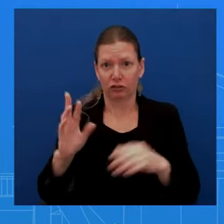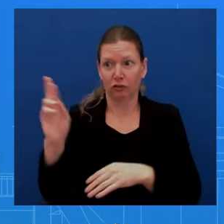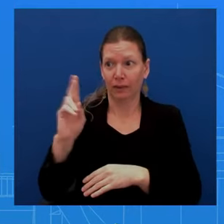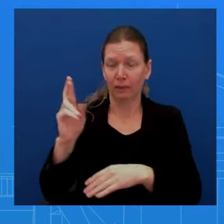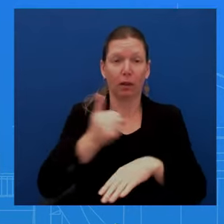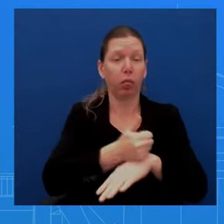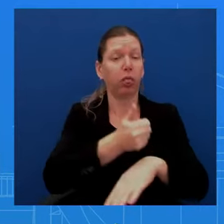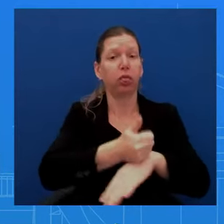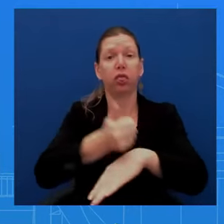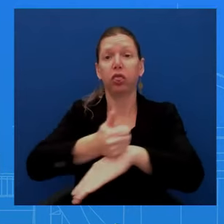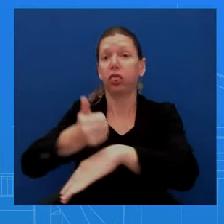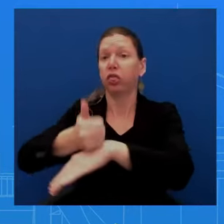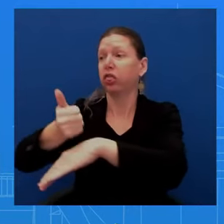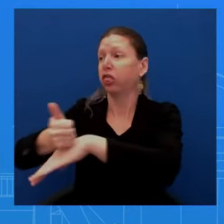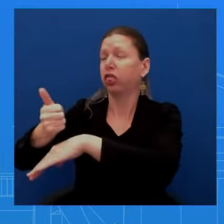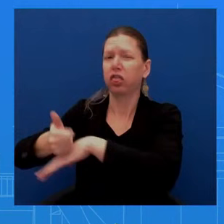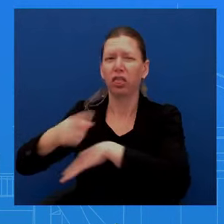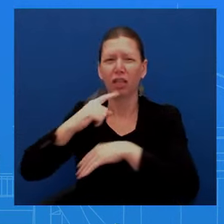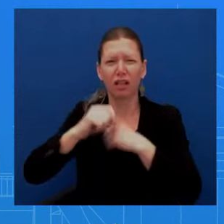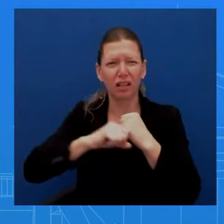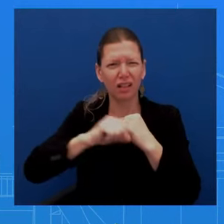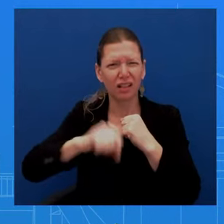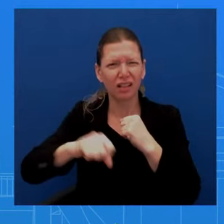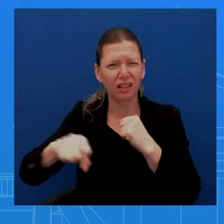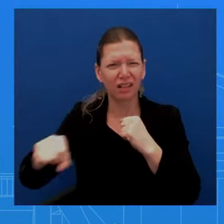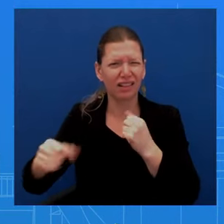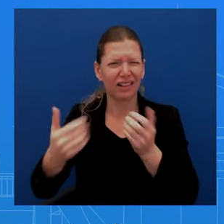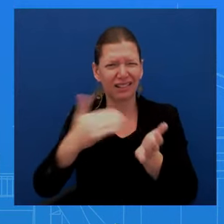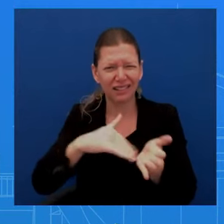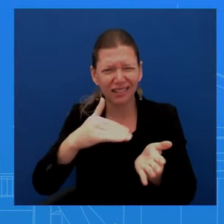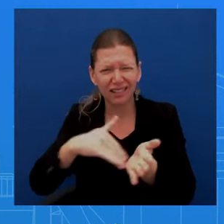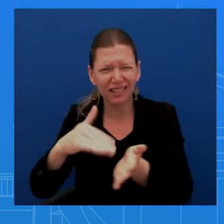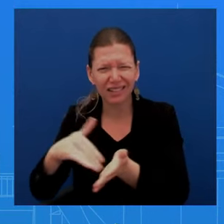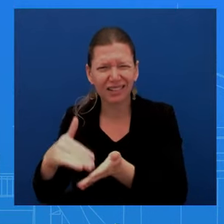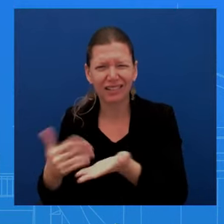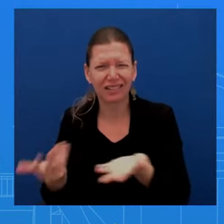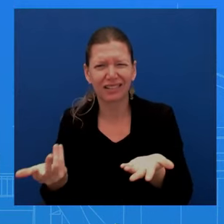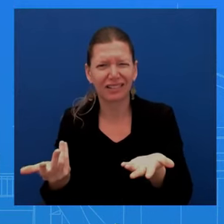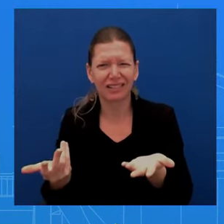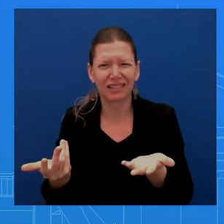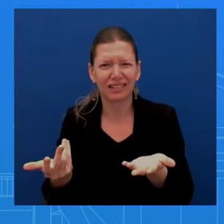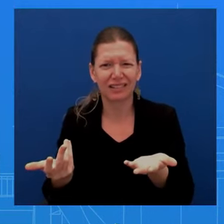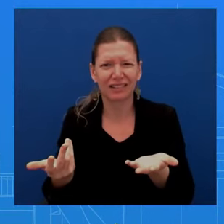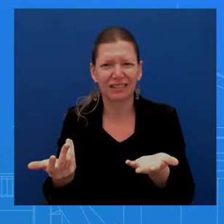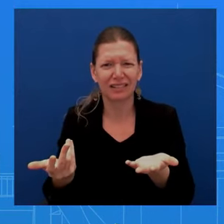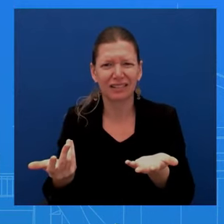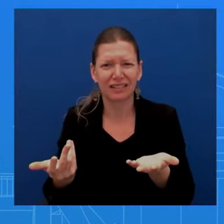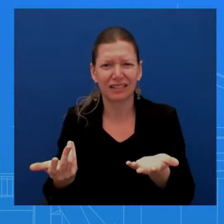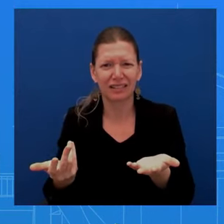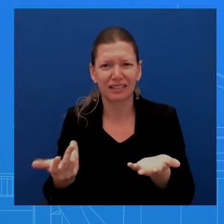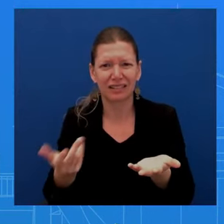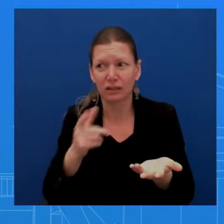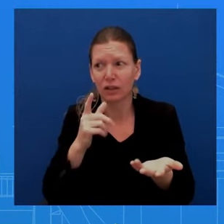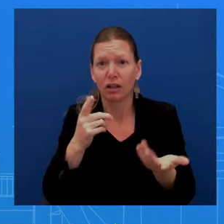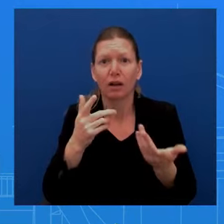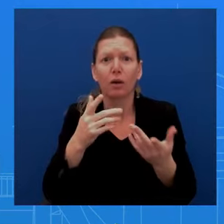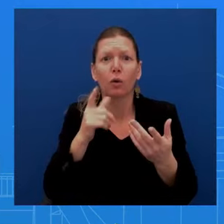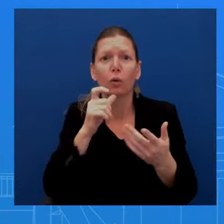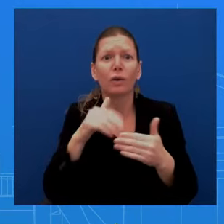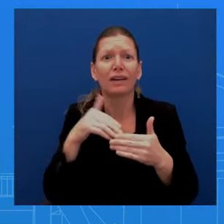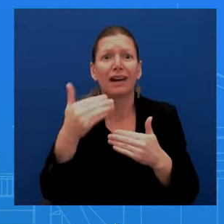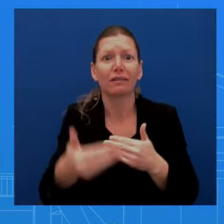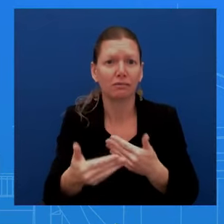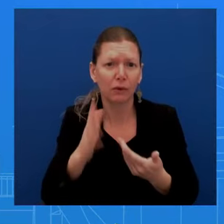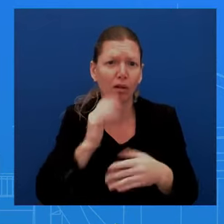accusation. It's almost as if, you know, we have to ask the question, who else, who else would they not impeach? Who wouldn't they impeach? Right. In this case. And so look,